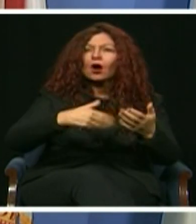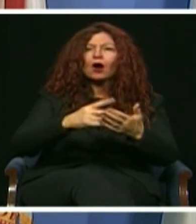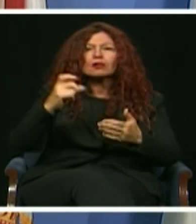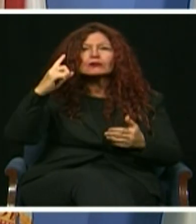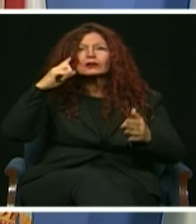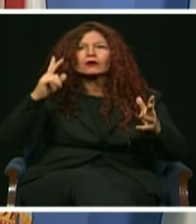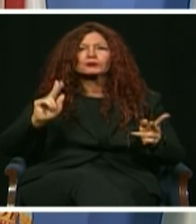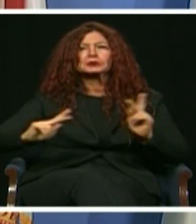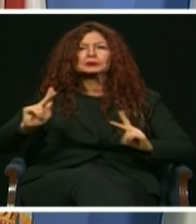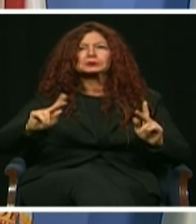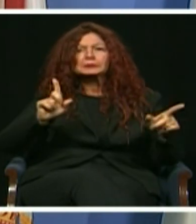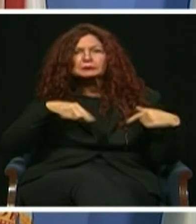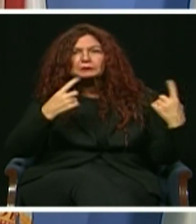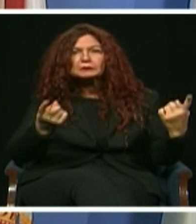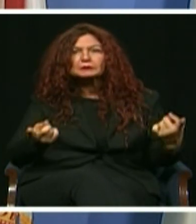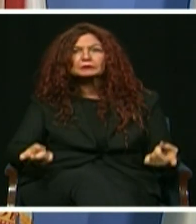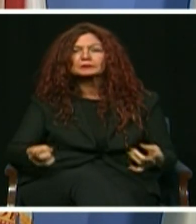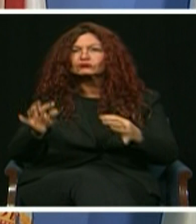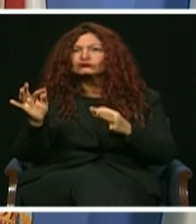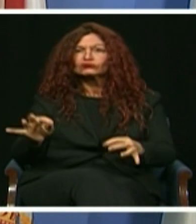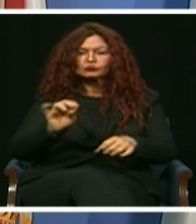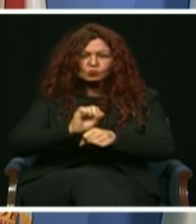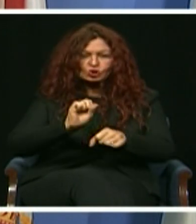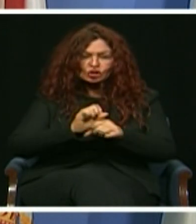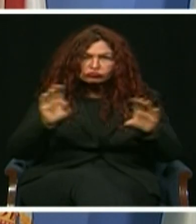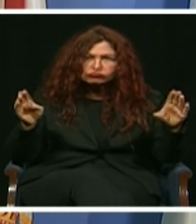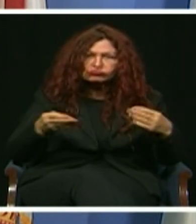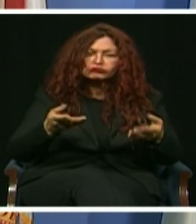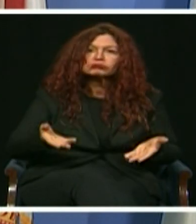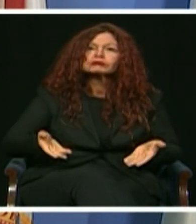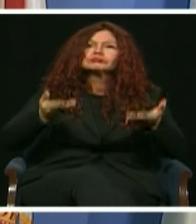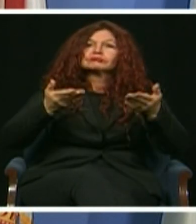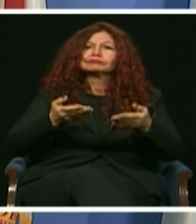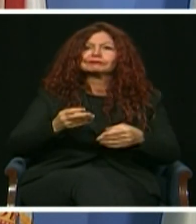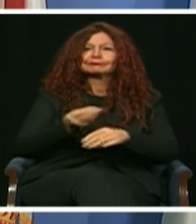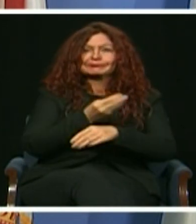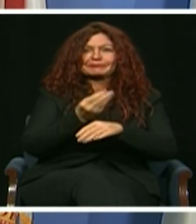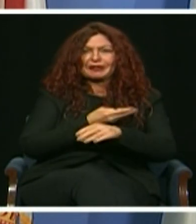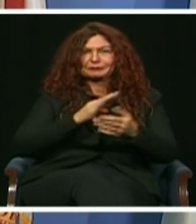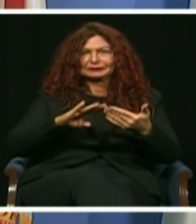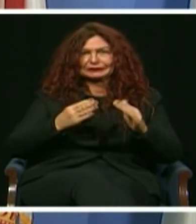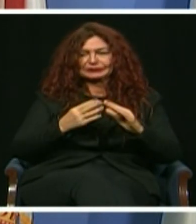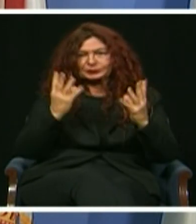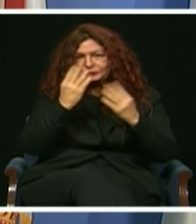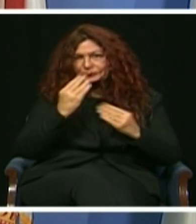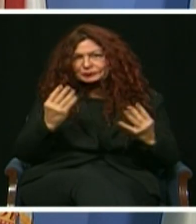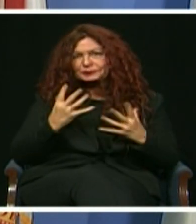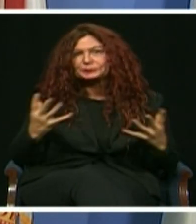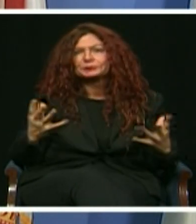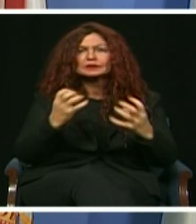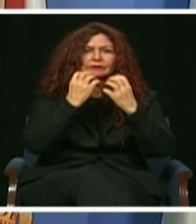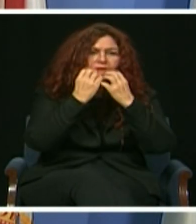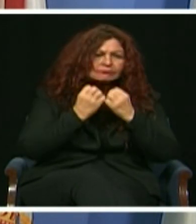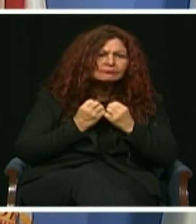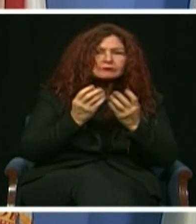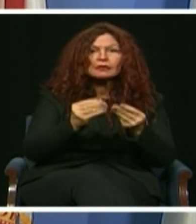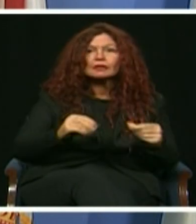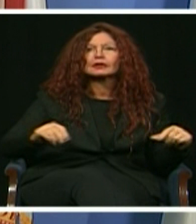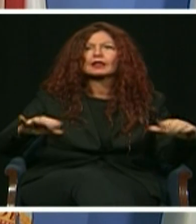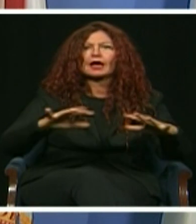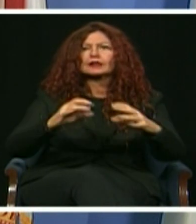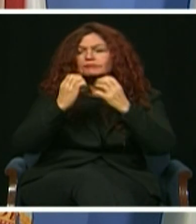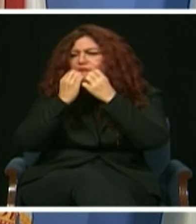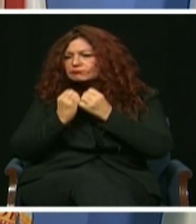many, many more who never held a title. And we honor the original inhabitants of these lands and waters, the Miccosukee, who